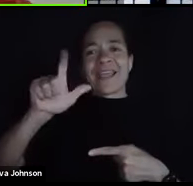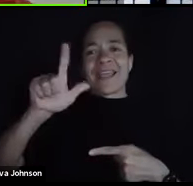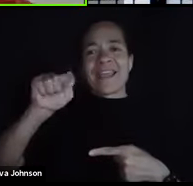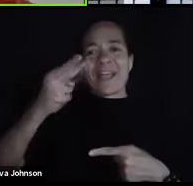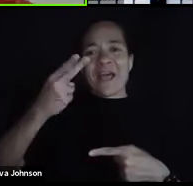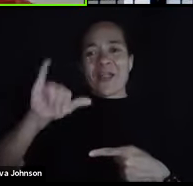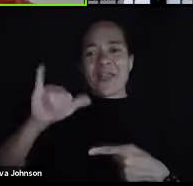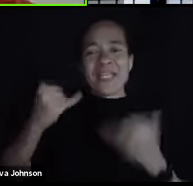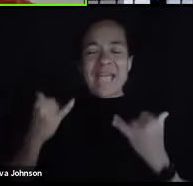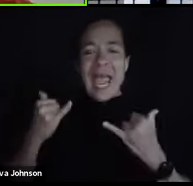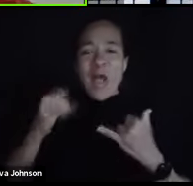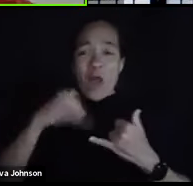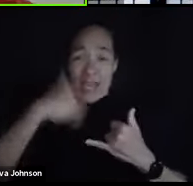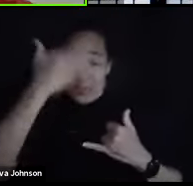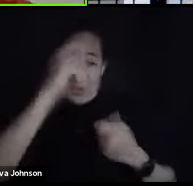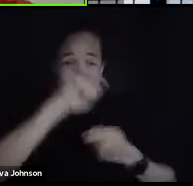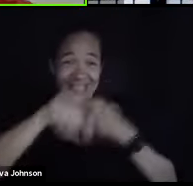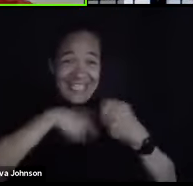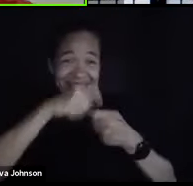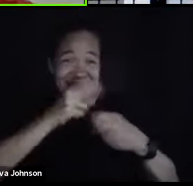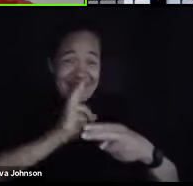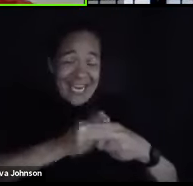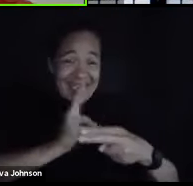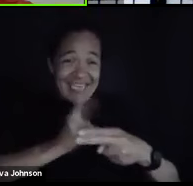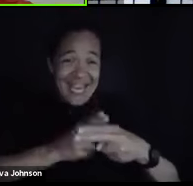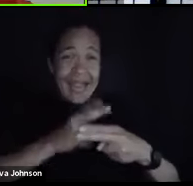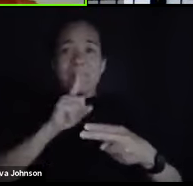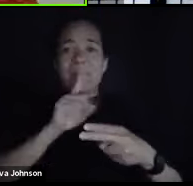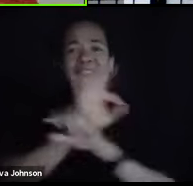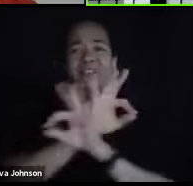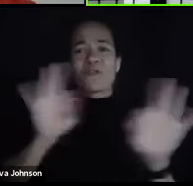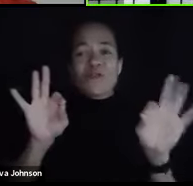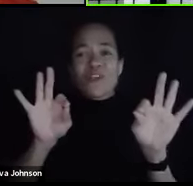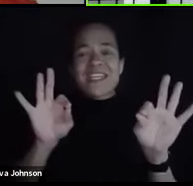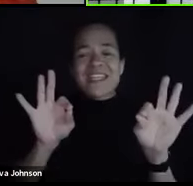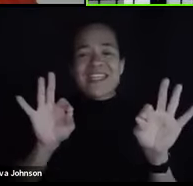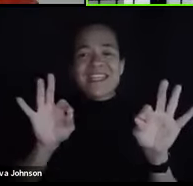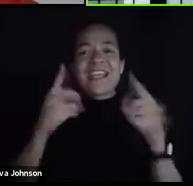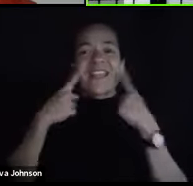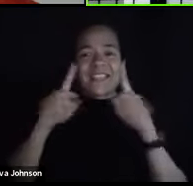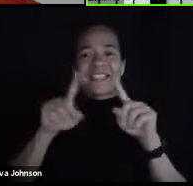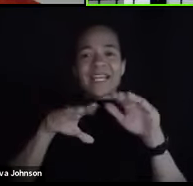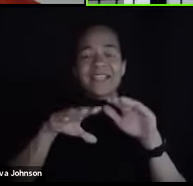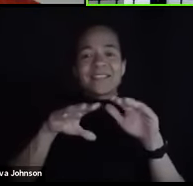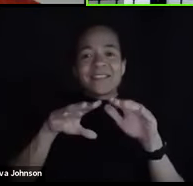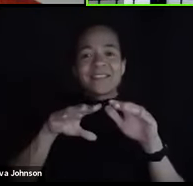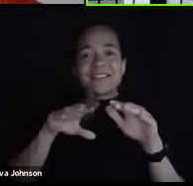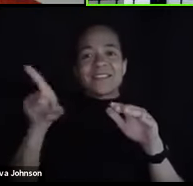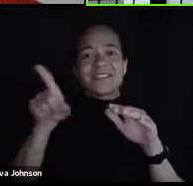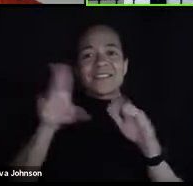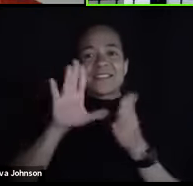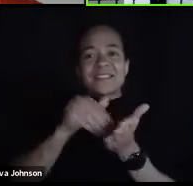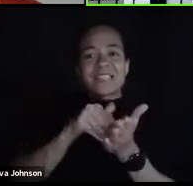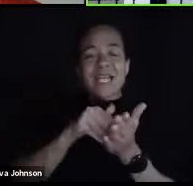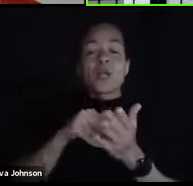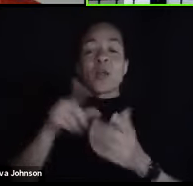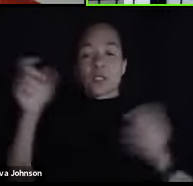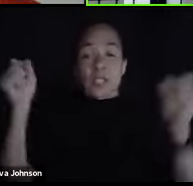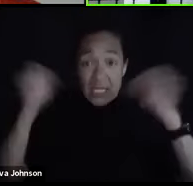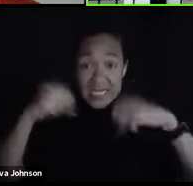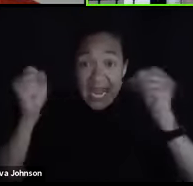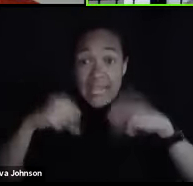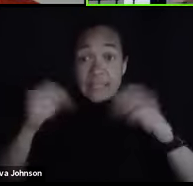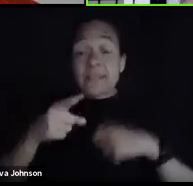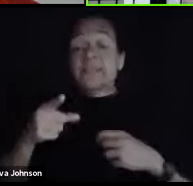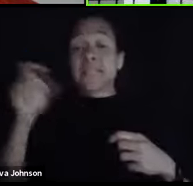can't think of the exact name, but it's all available for free in the student success center and in the student activity center. Yes, yes. So if you think, you know,